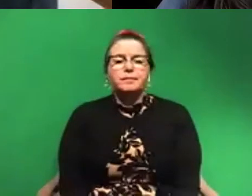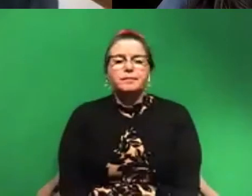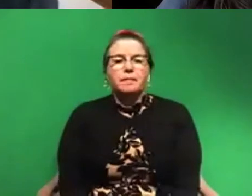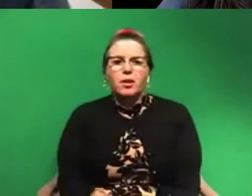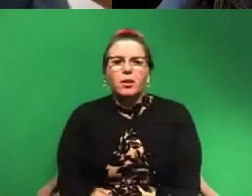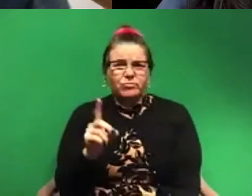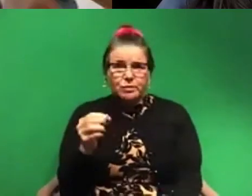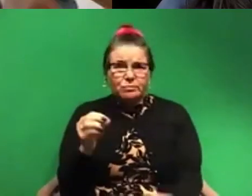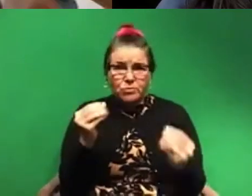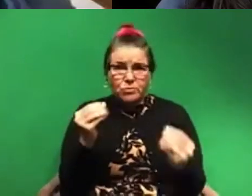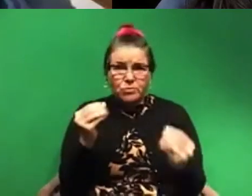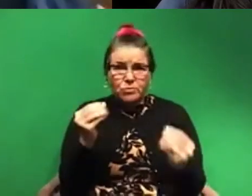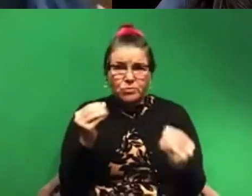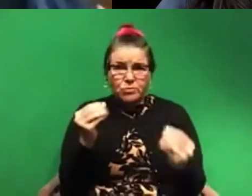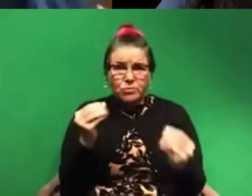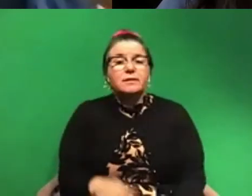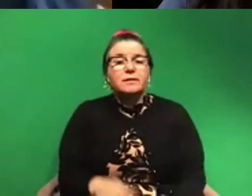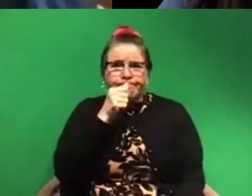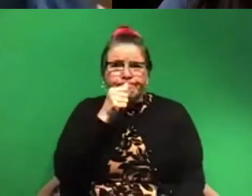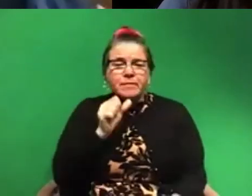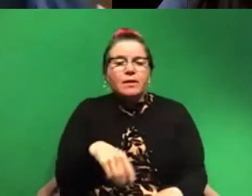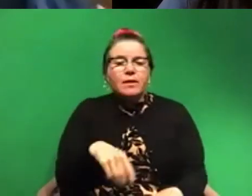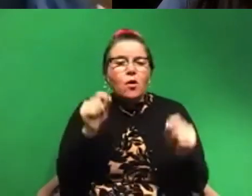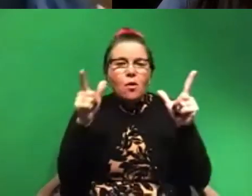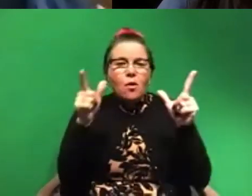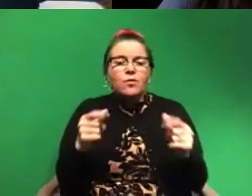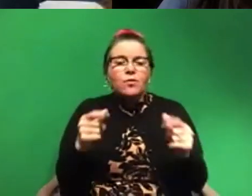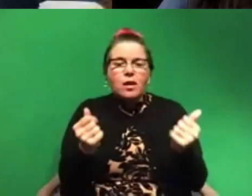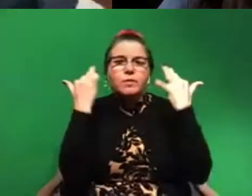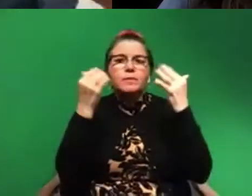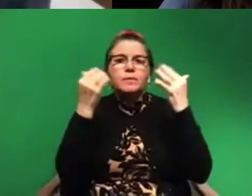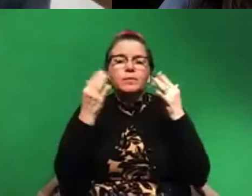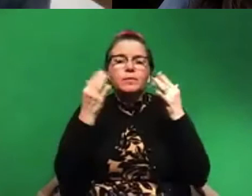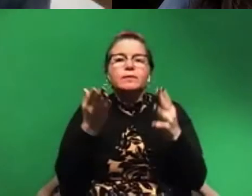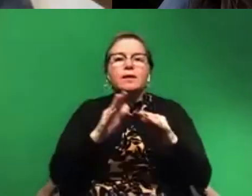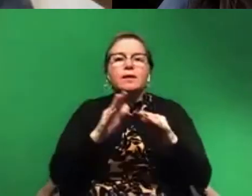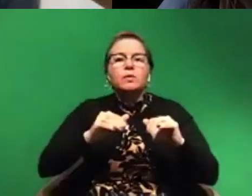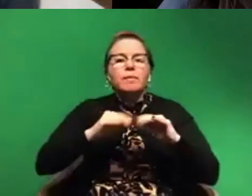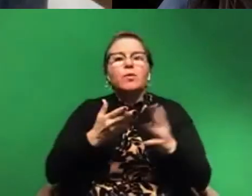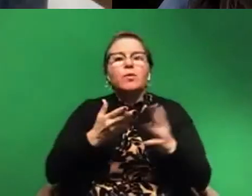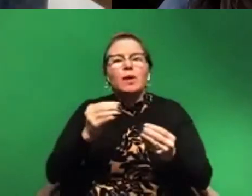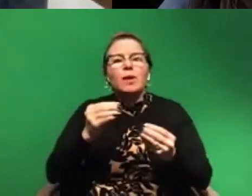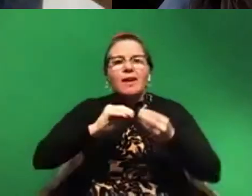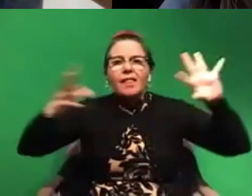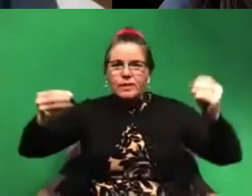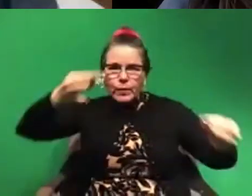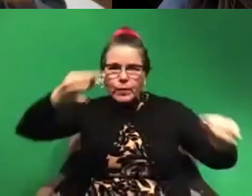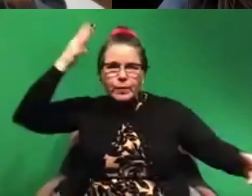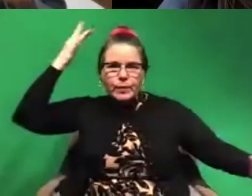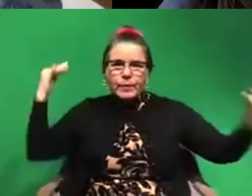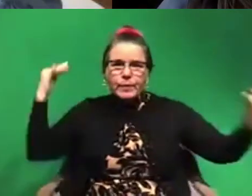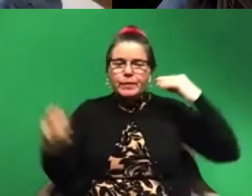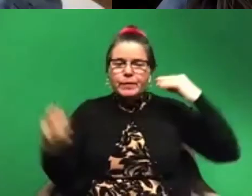really, really cool. your eyes and it's, it's like swimming through a lit galaxy. Seriously. Yeah. It feels like sci-fi.